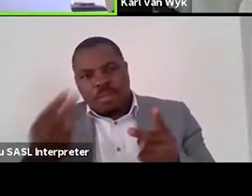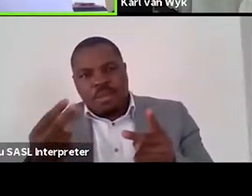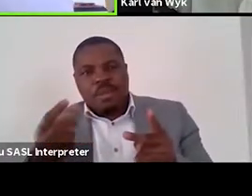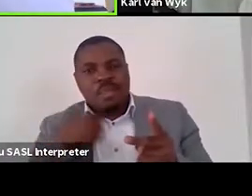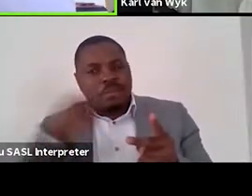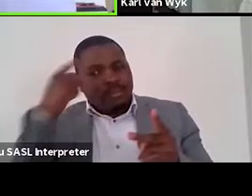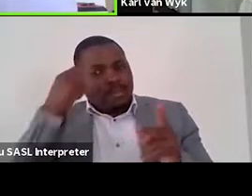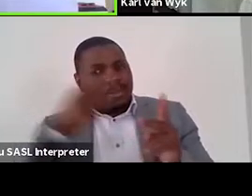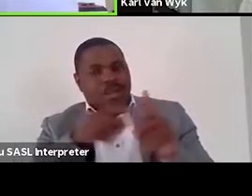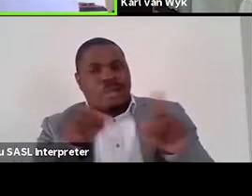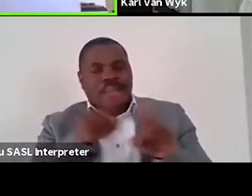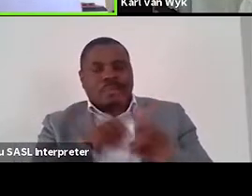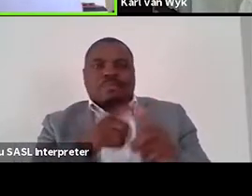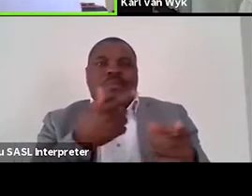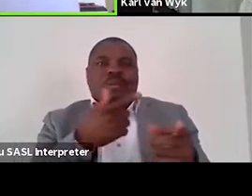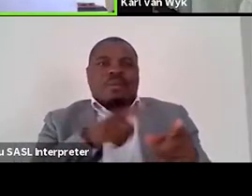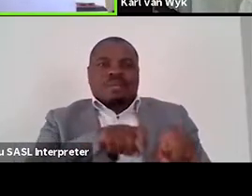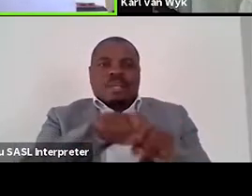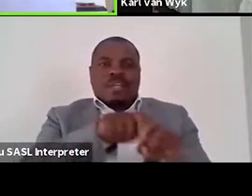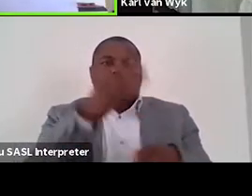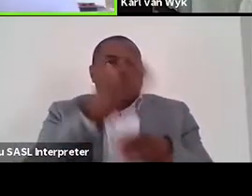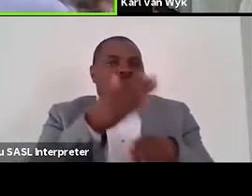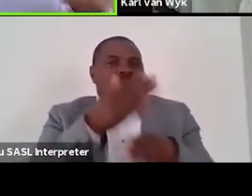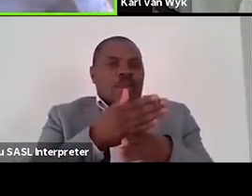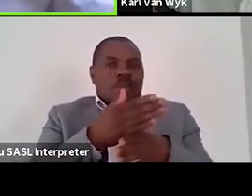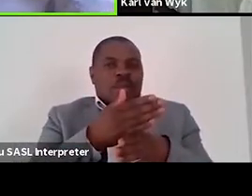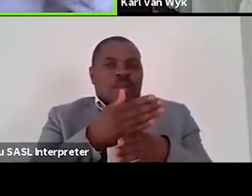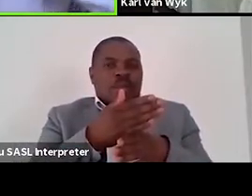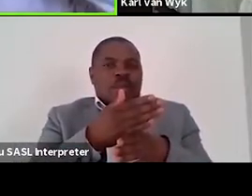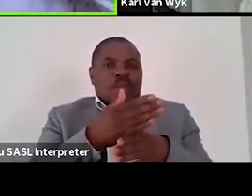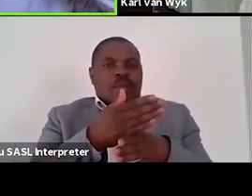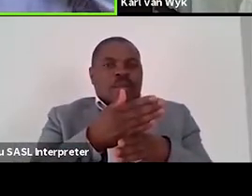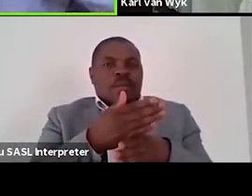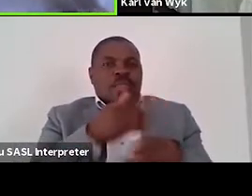experimental works with a critical and decolonial viewpoint.